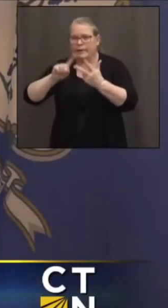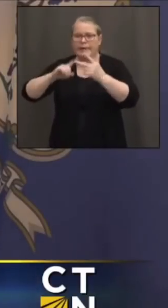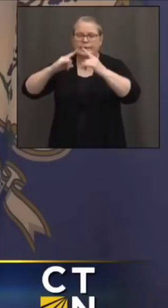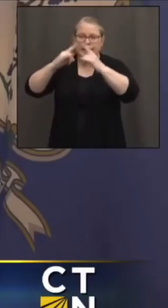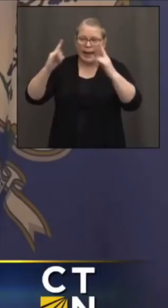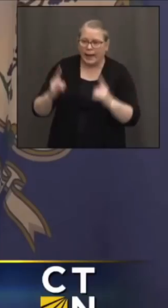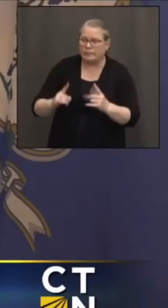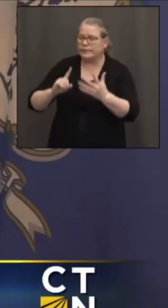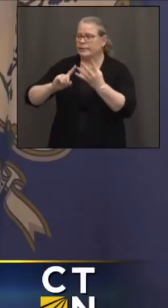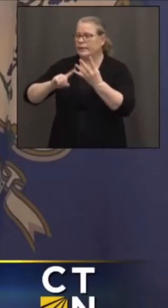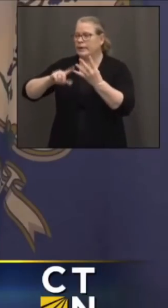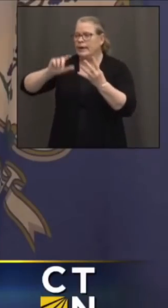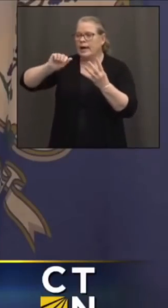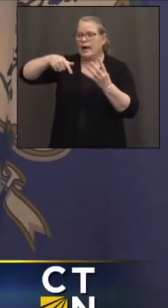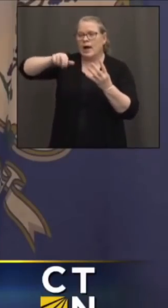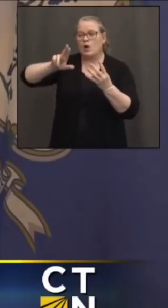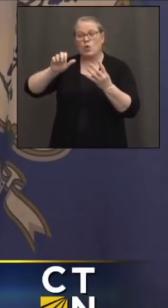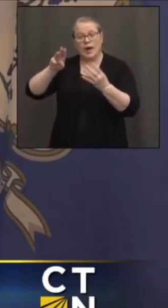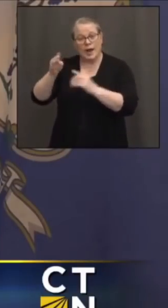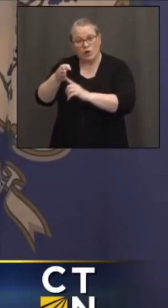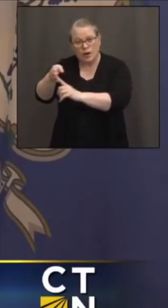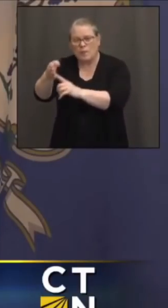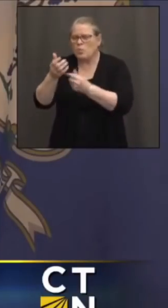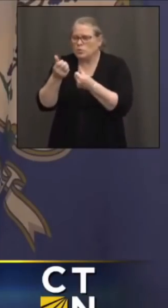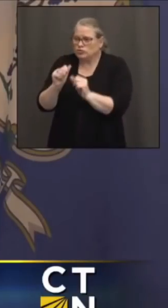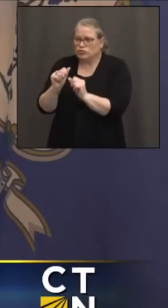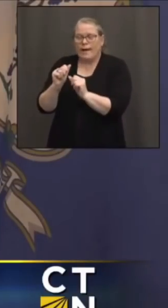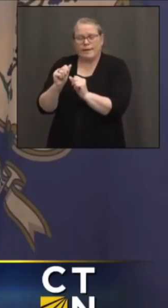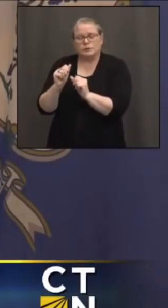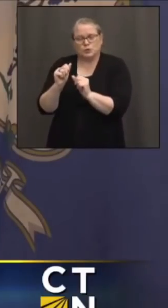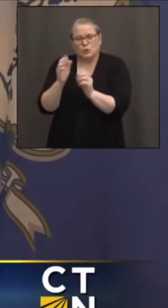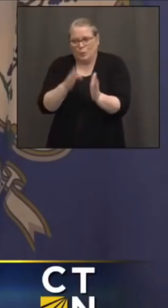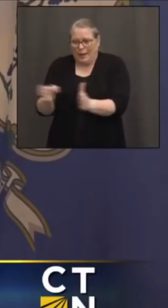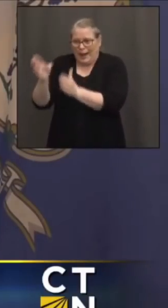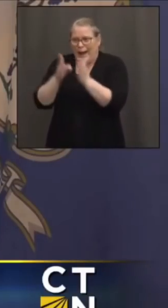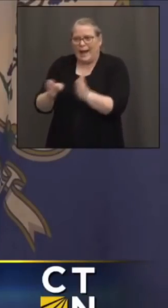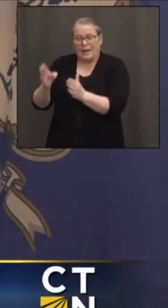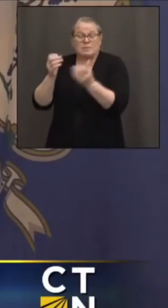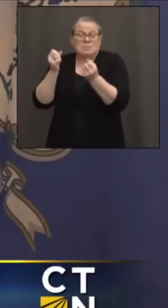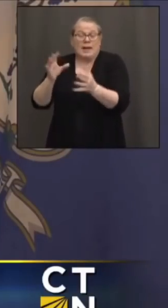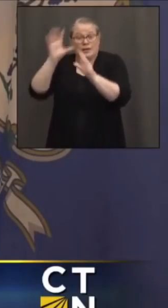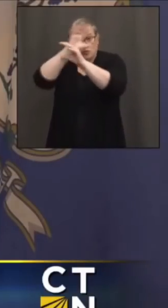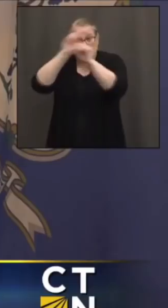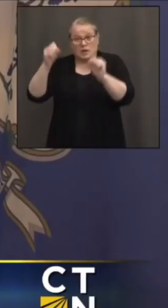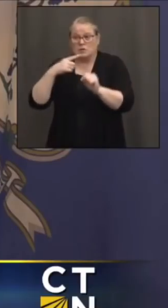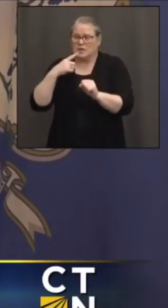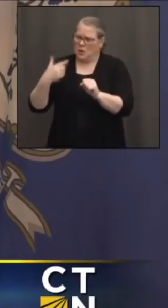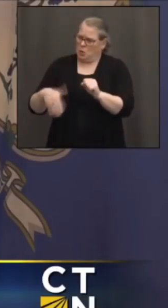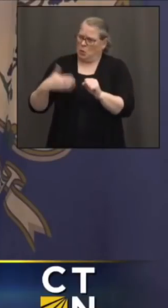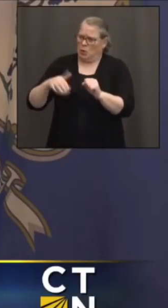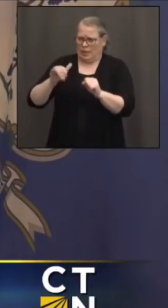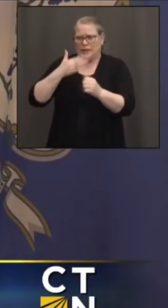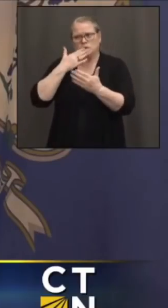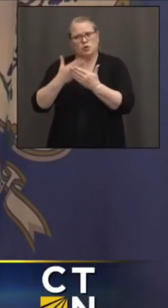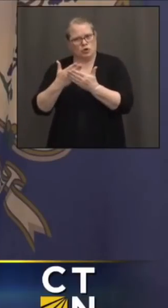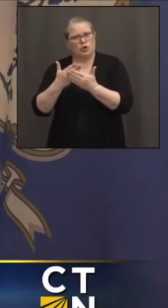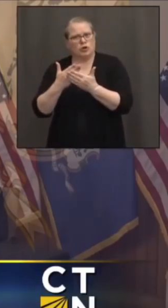the aquariums, trying to put together a package that I hope a lot of our superintendents are going to say this is a good way to go.